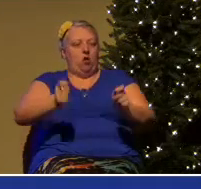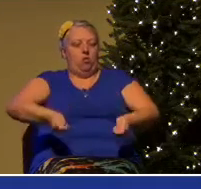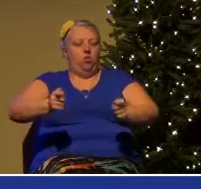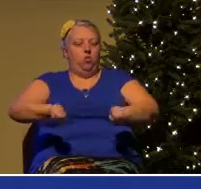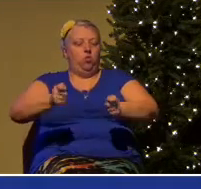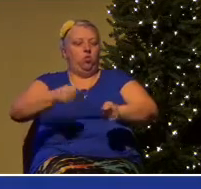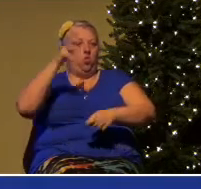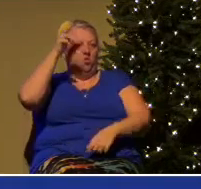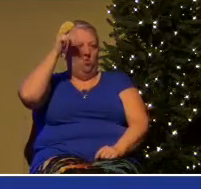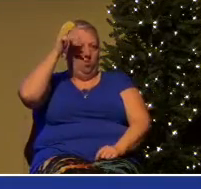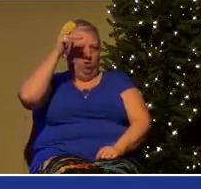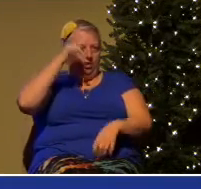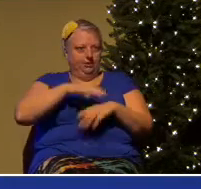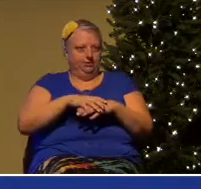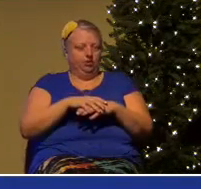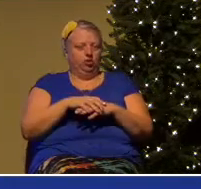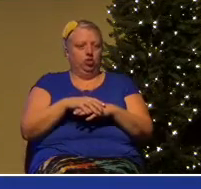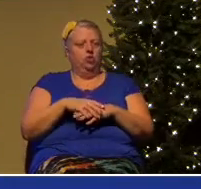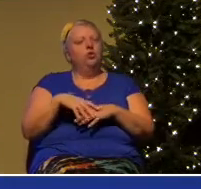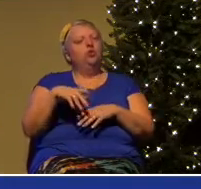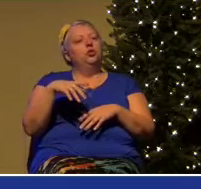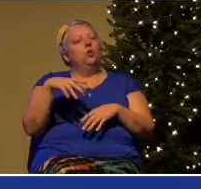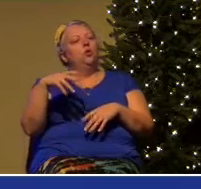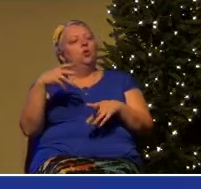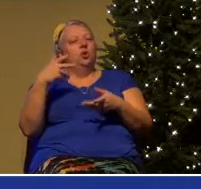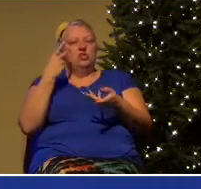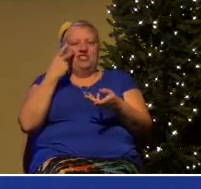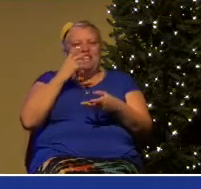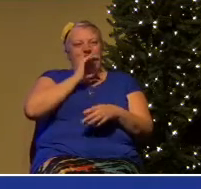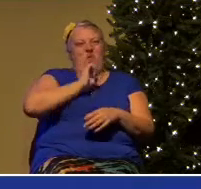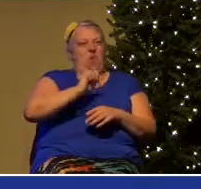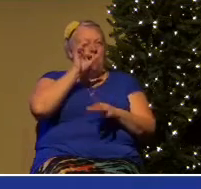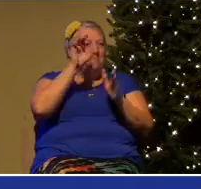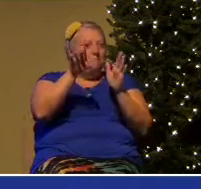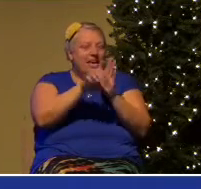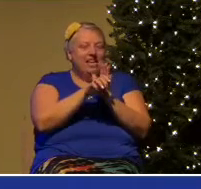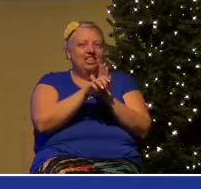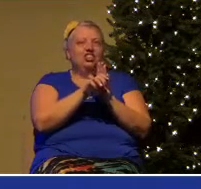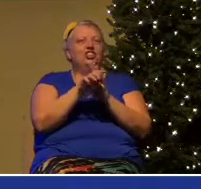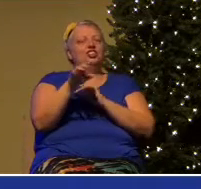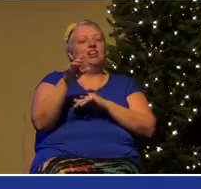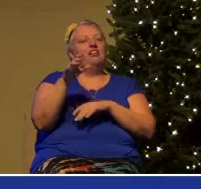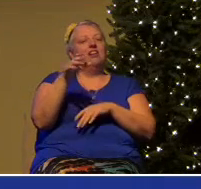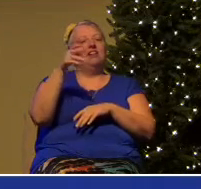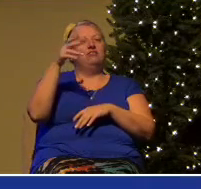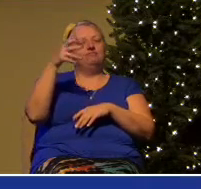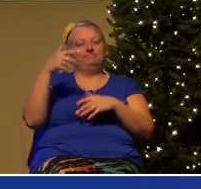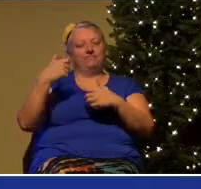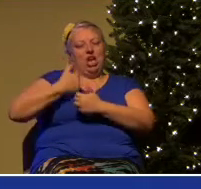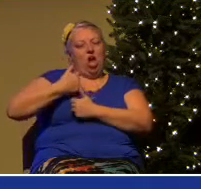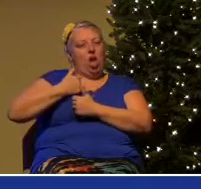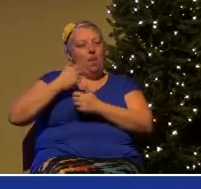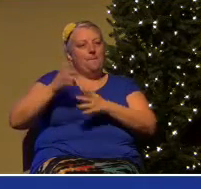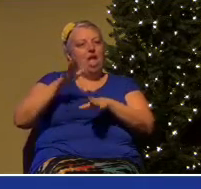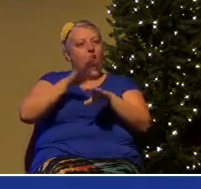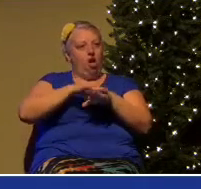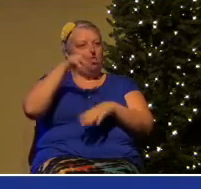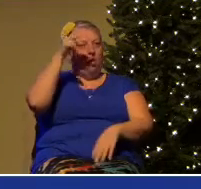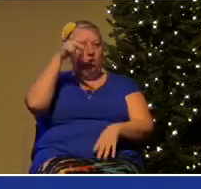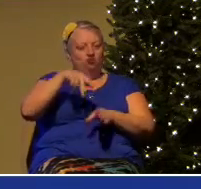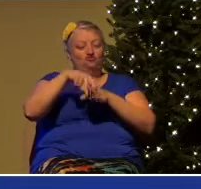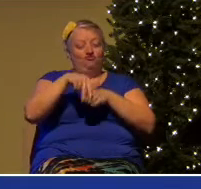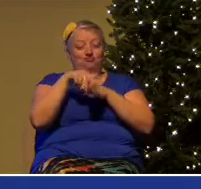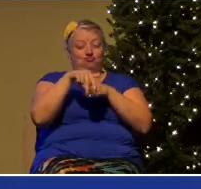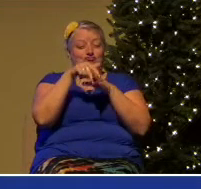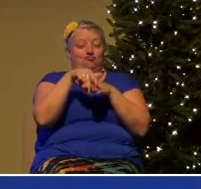storming into battle on the back of horses. Think of the Charge of the Light Brigade of the Crimean War and so